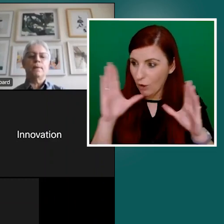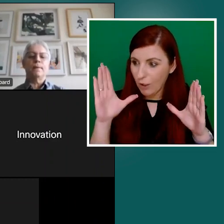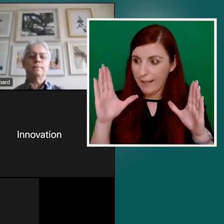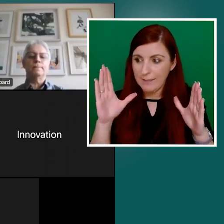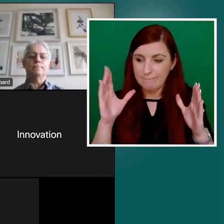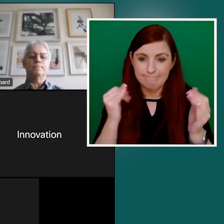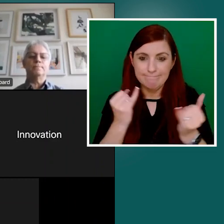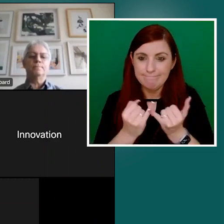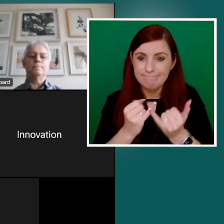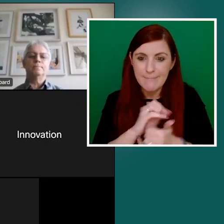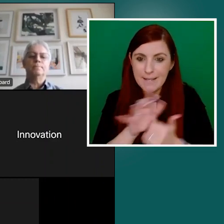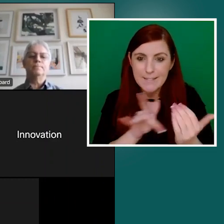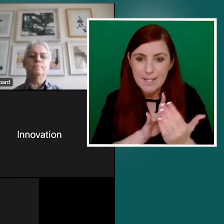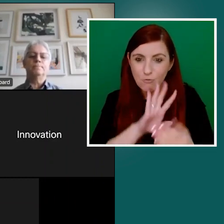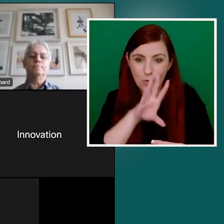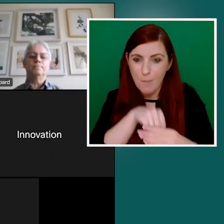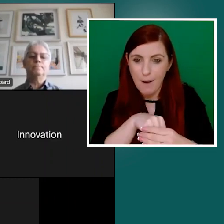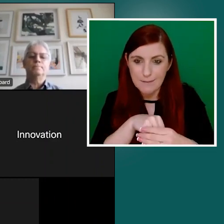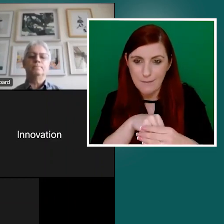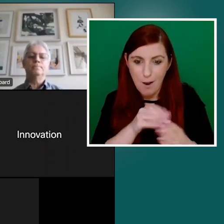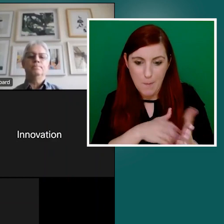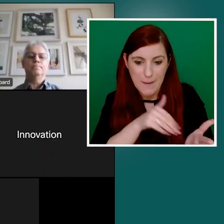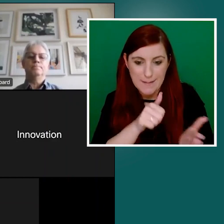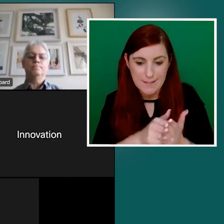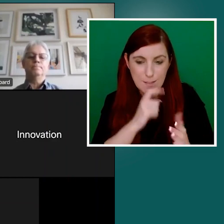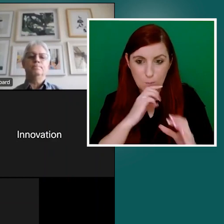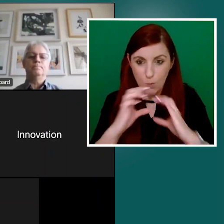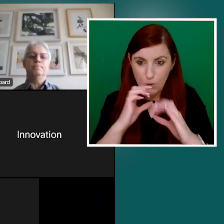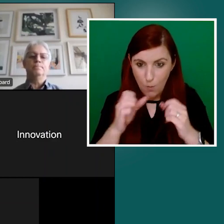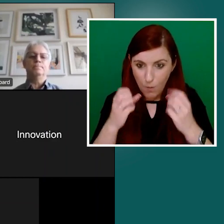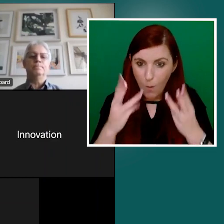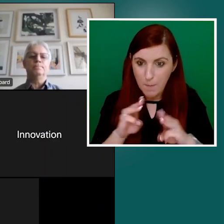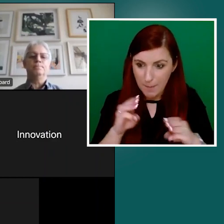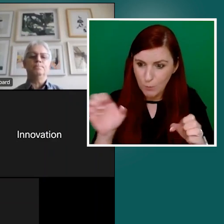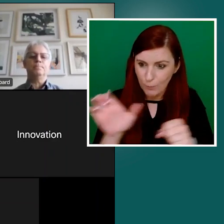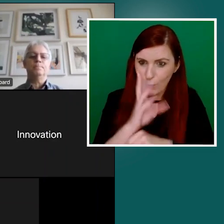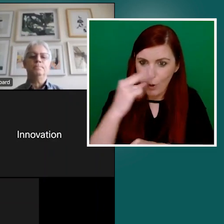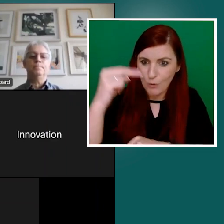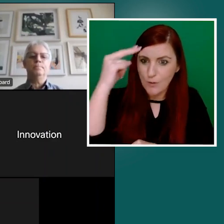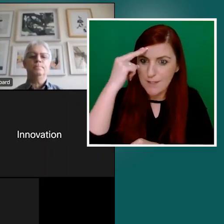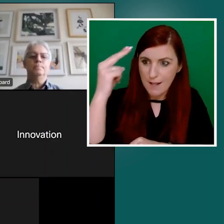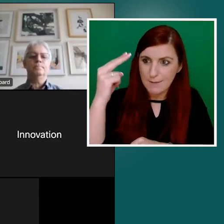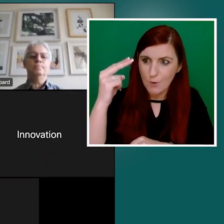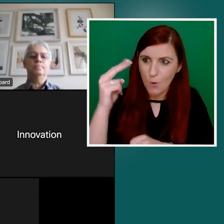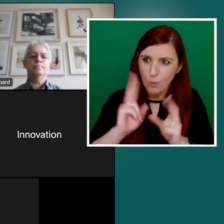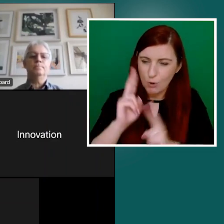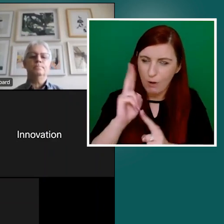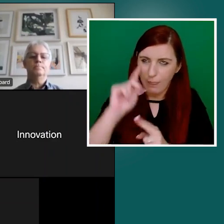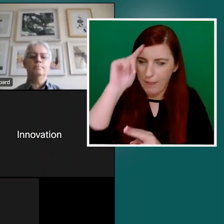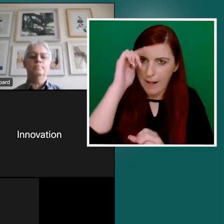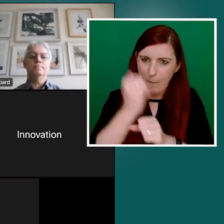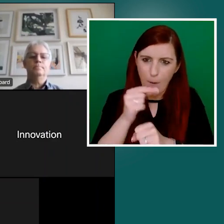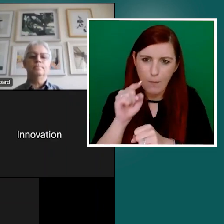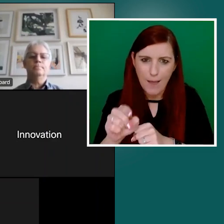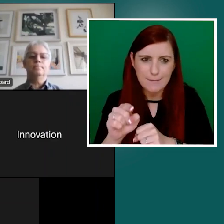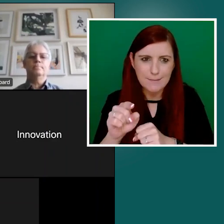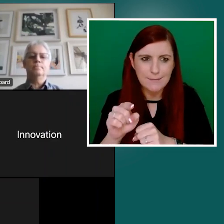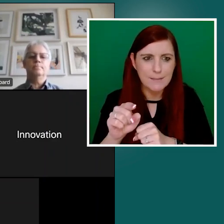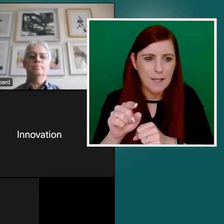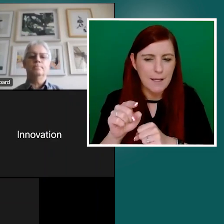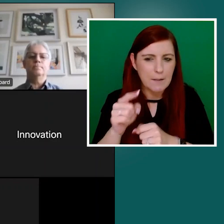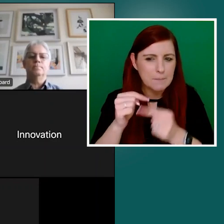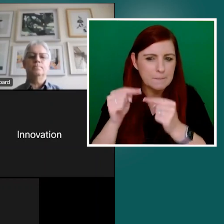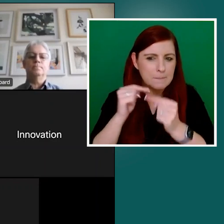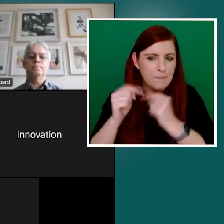communication. So we do want people to fully understand so we can take those lessons and turn them around and try and